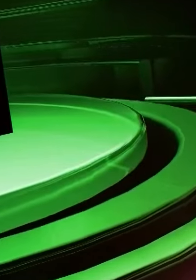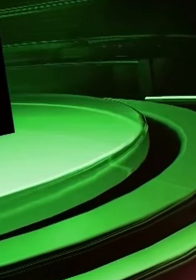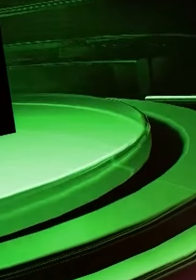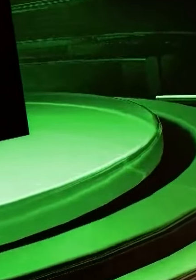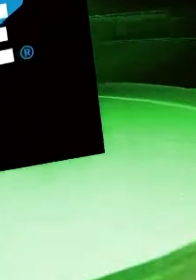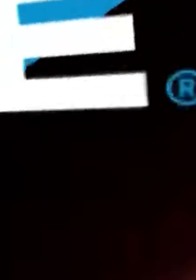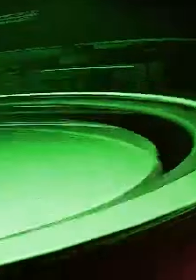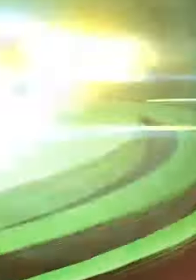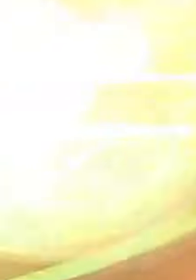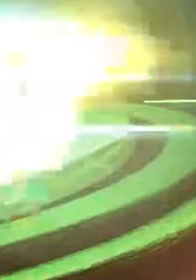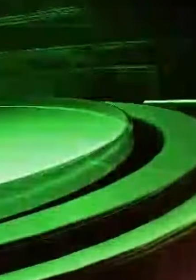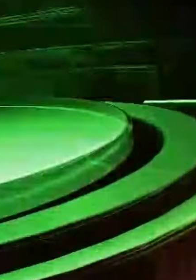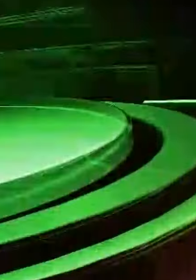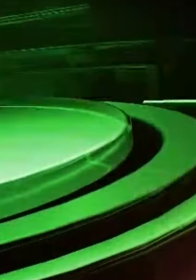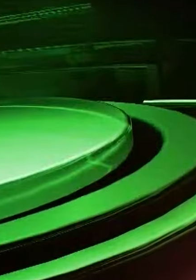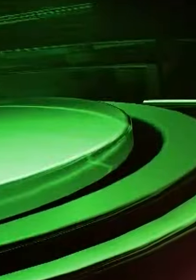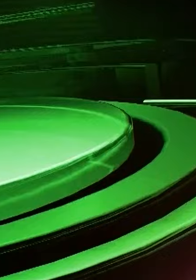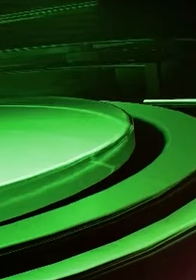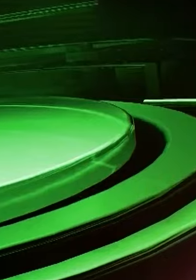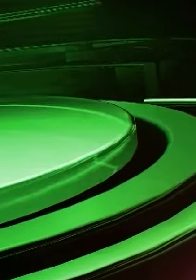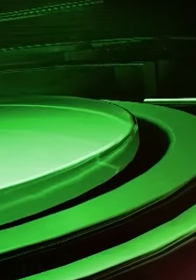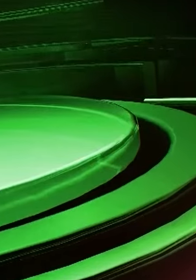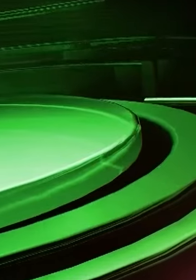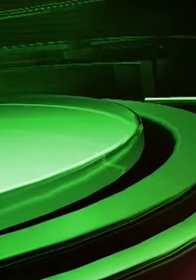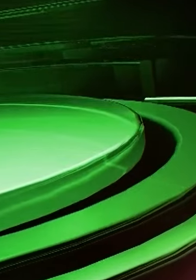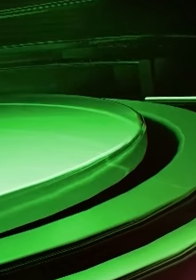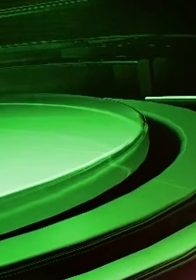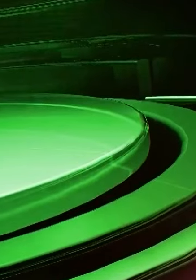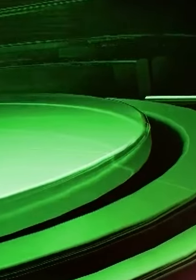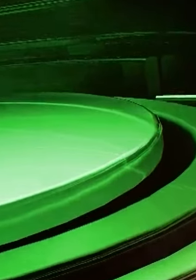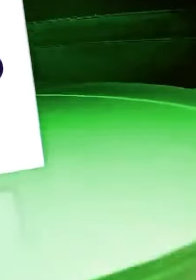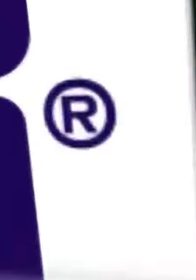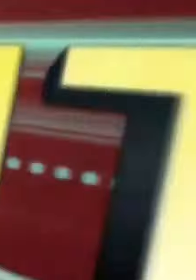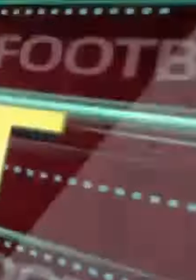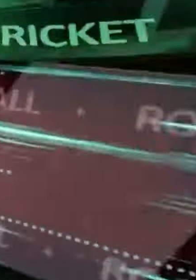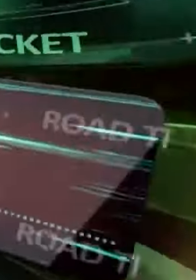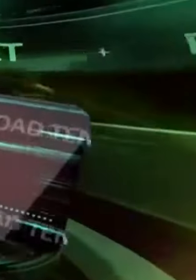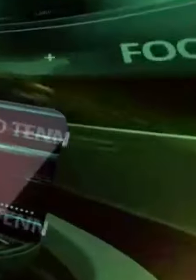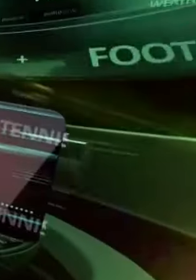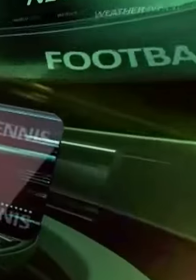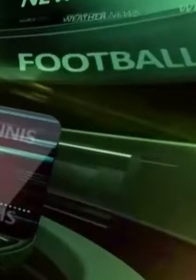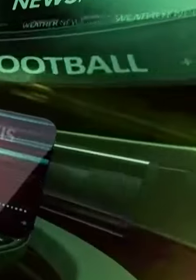Pause is power. And by Dasani. Live first, Dasani after.